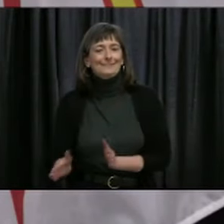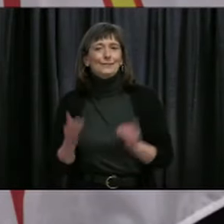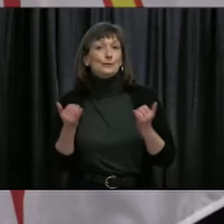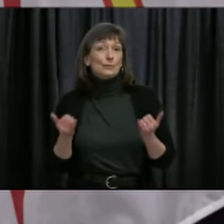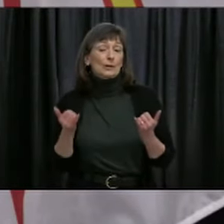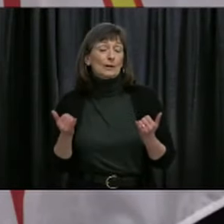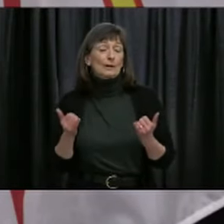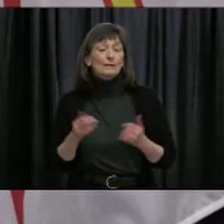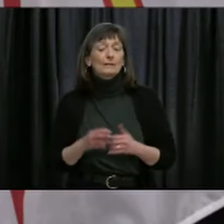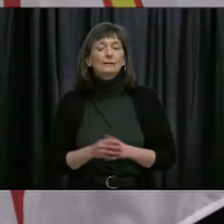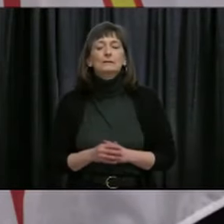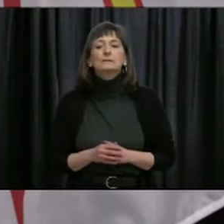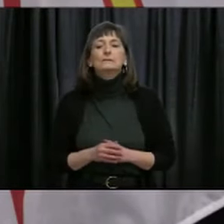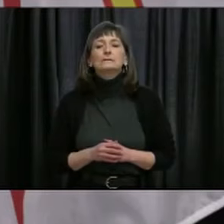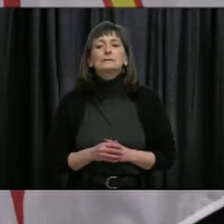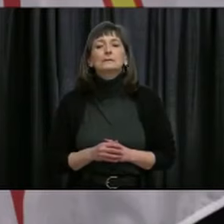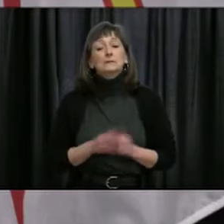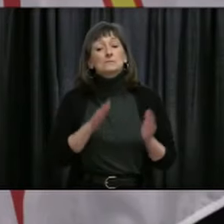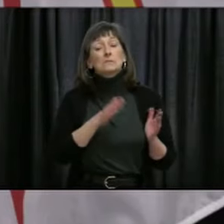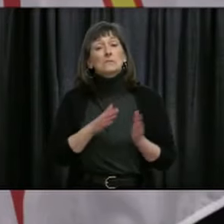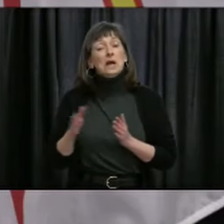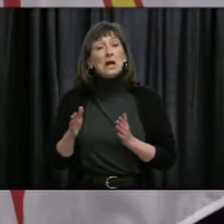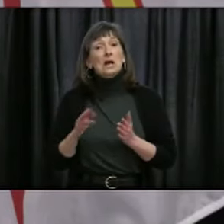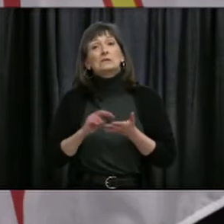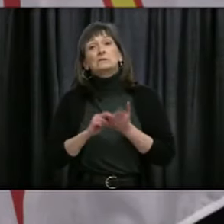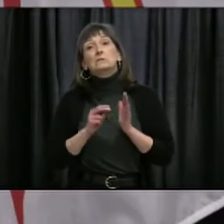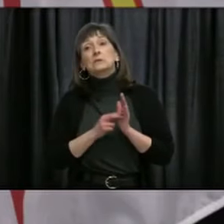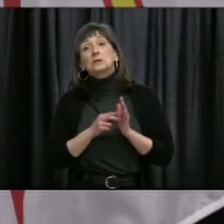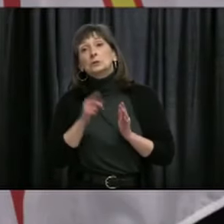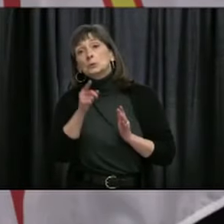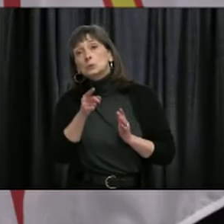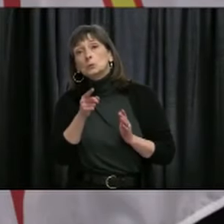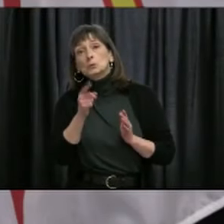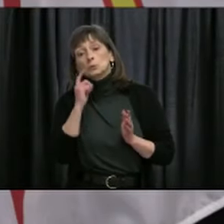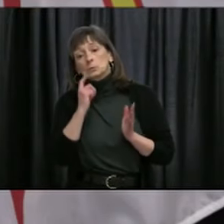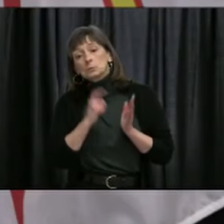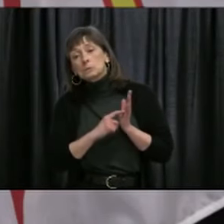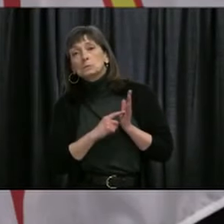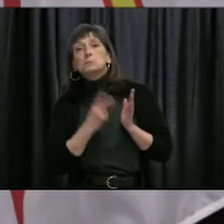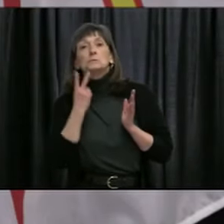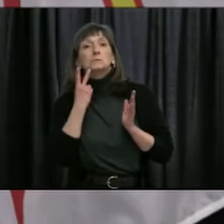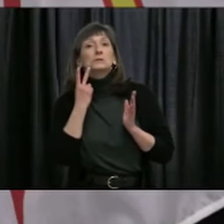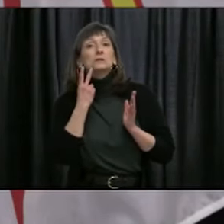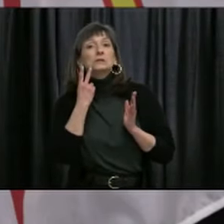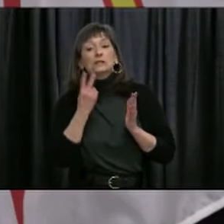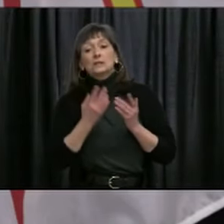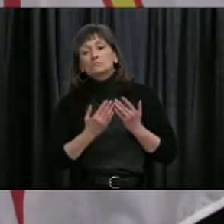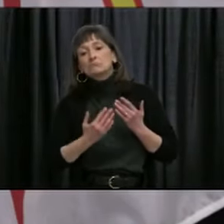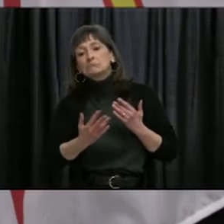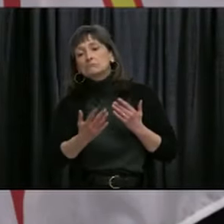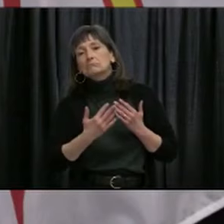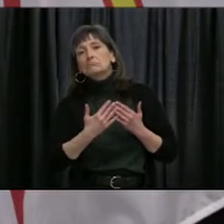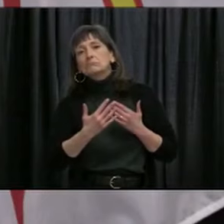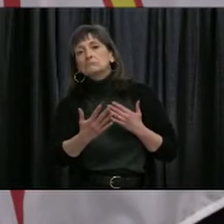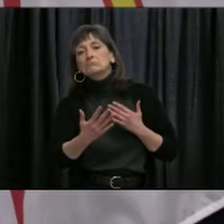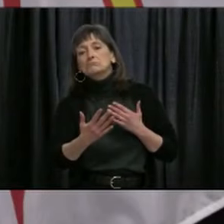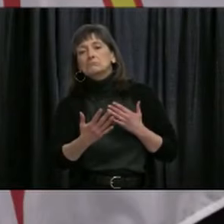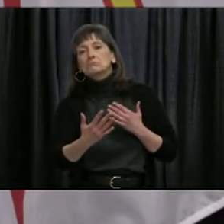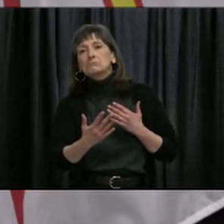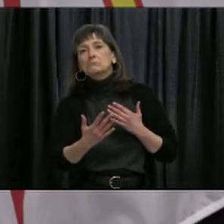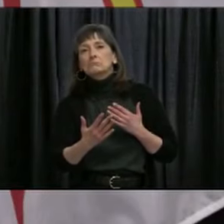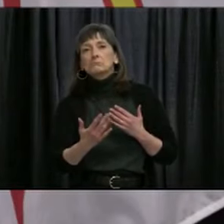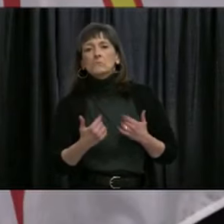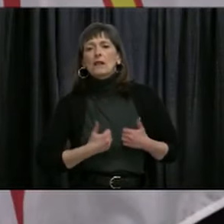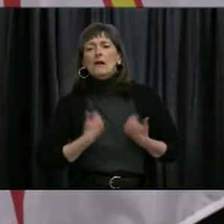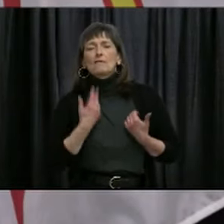provides Newfoundlanders and Labradorians with a look at what life will be like as we live with COVID-19 in our province.